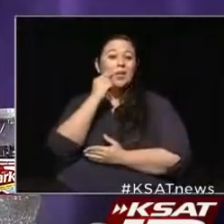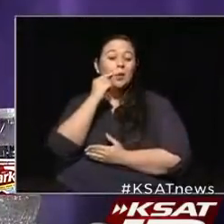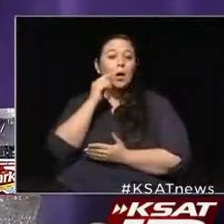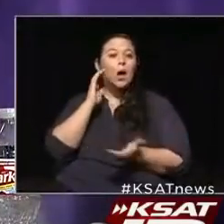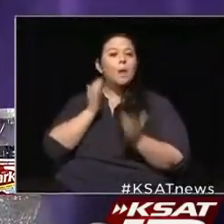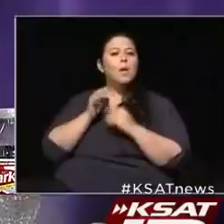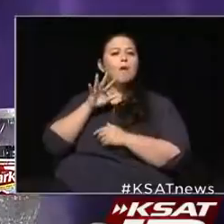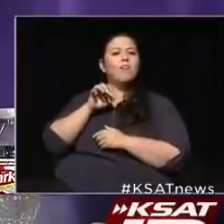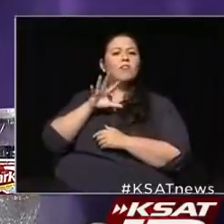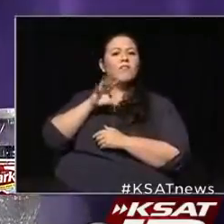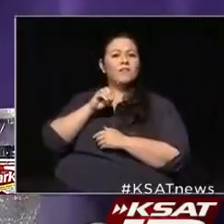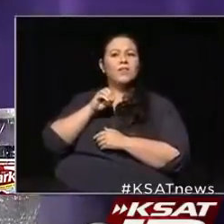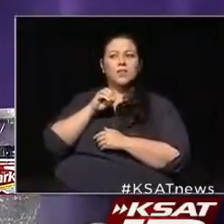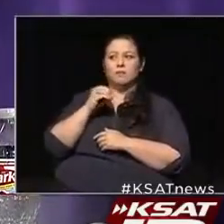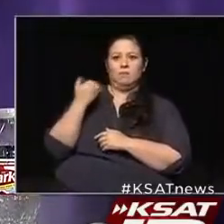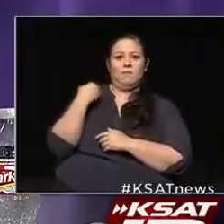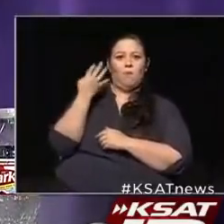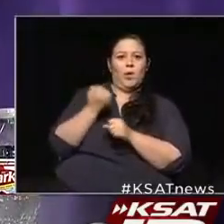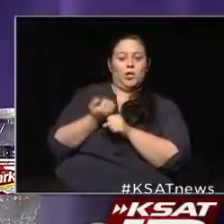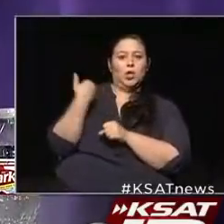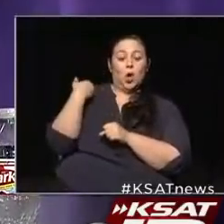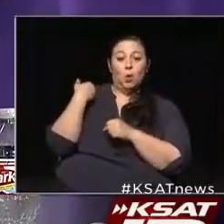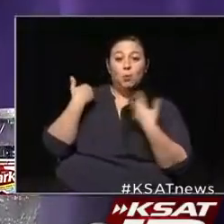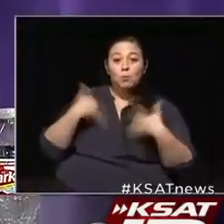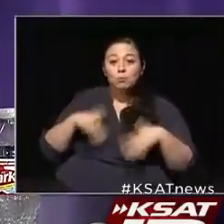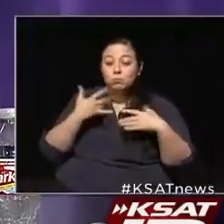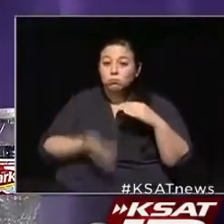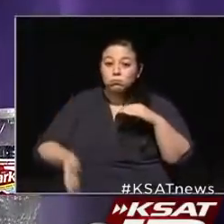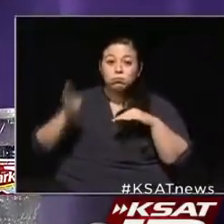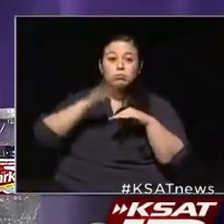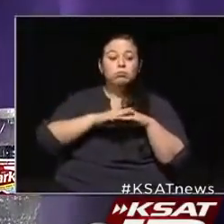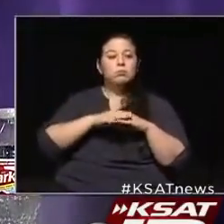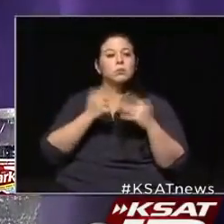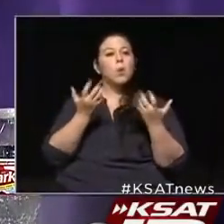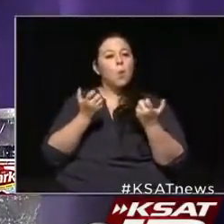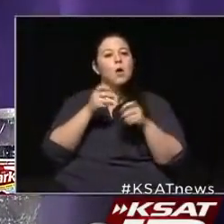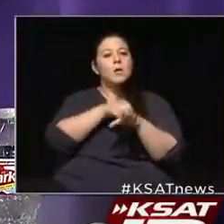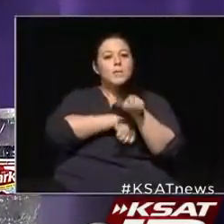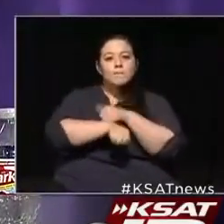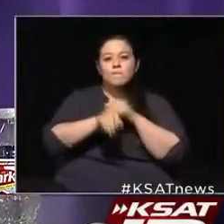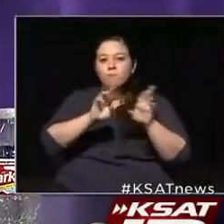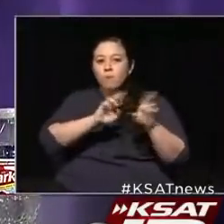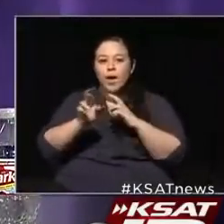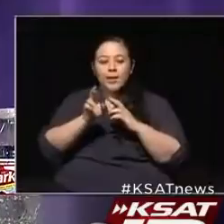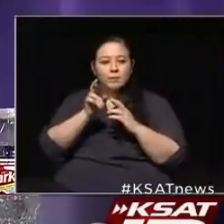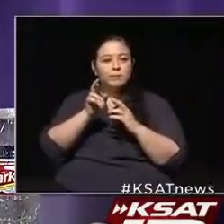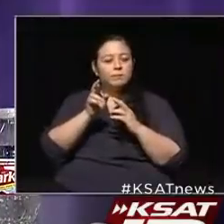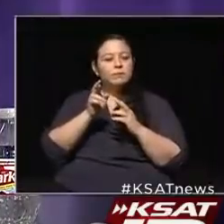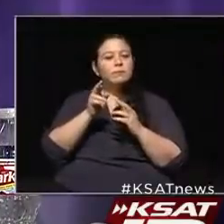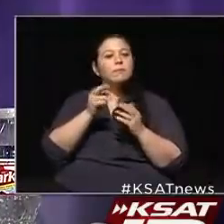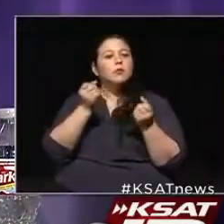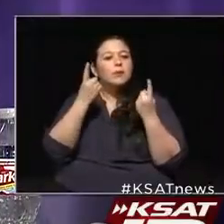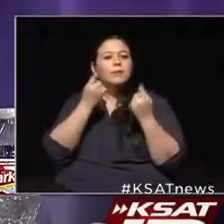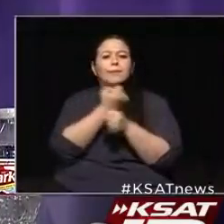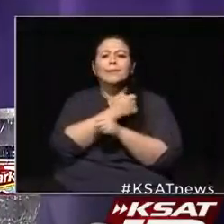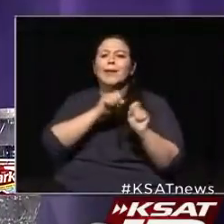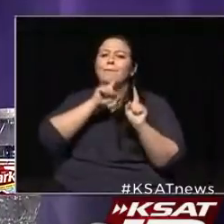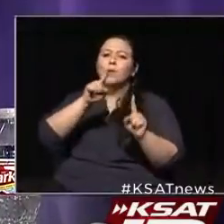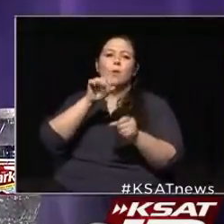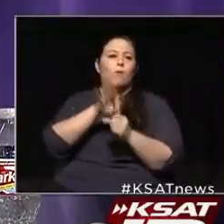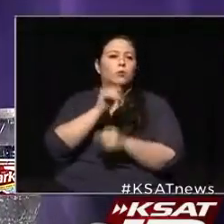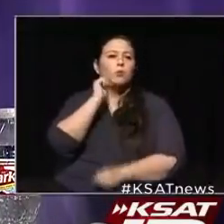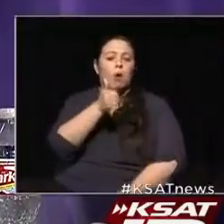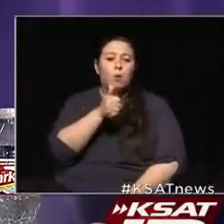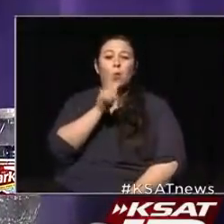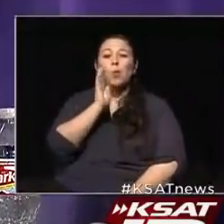550 four years ago, a big turnout. So we want to be ready and assure you it's safe to go vote tomorrow. We'll